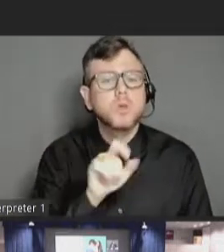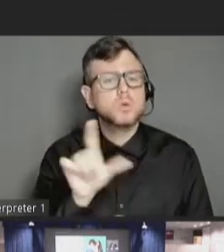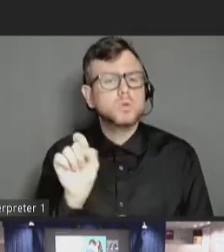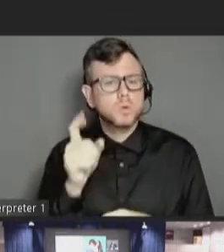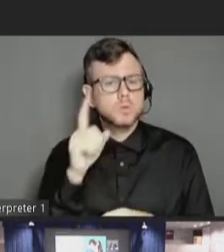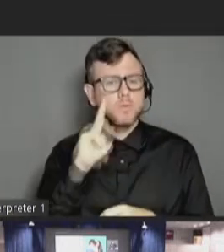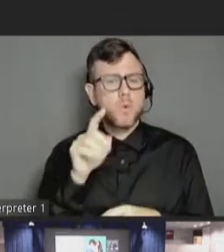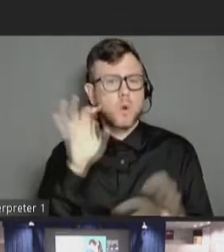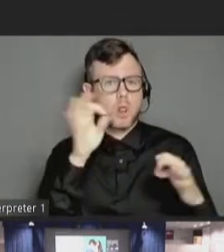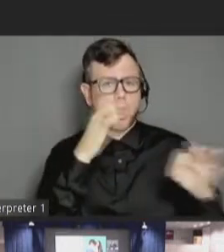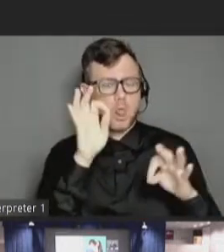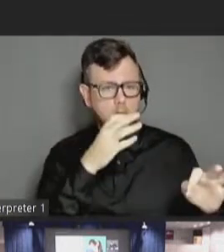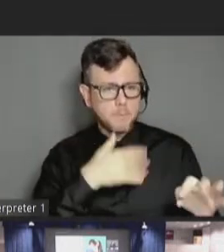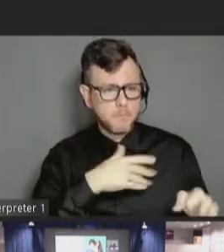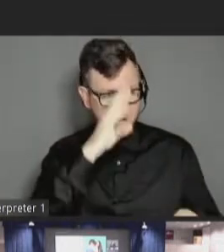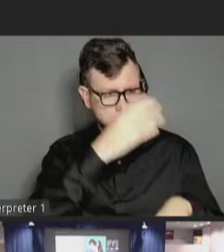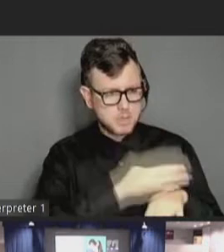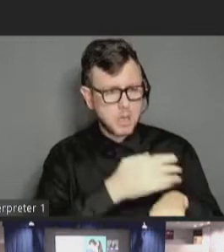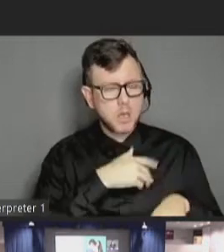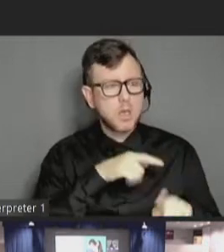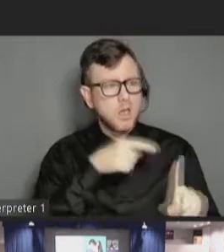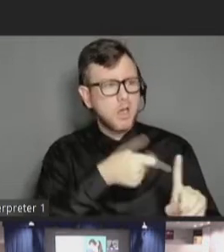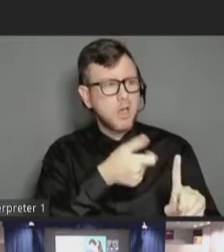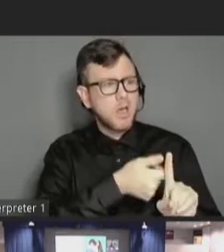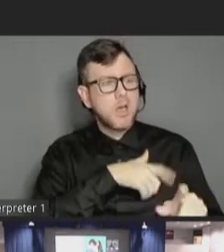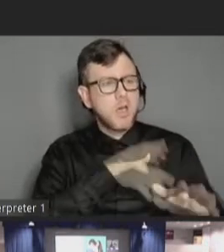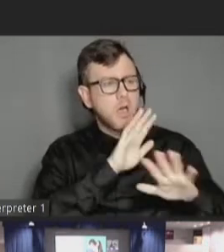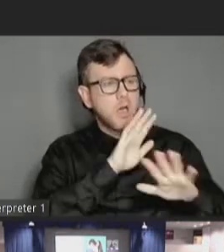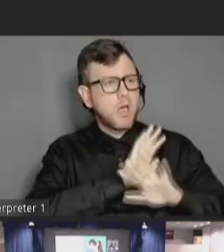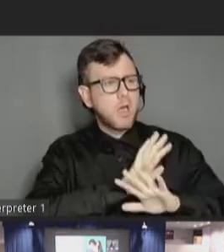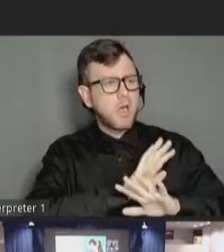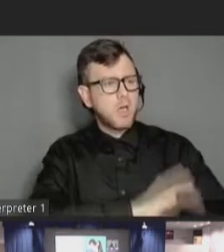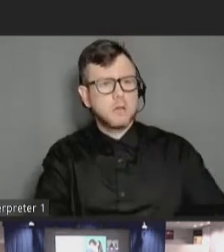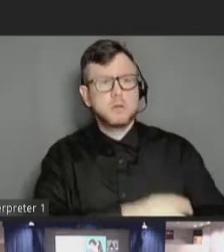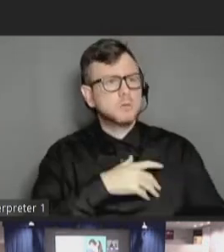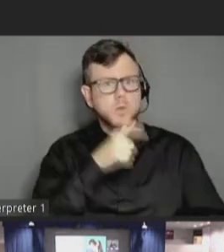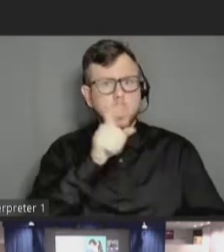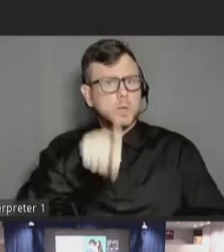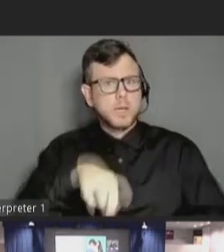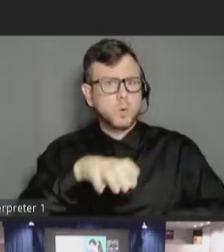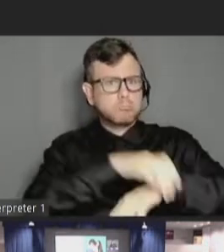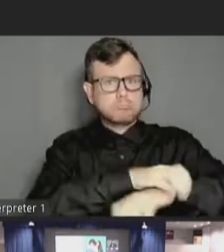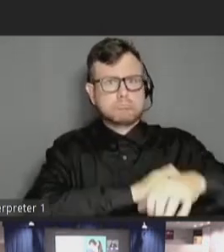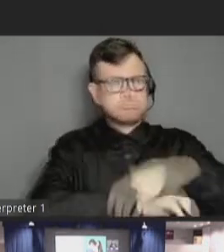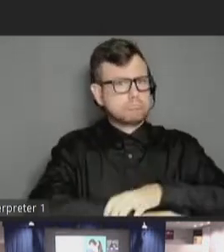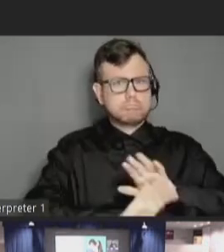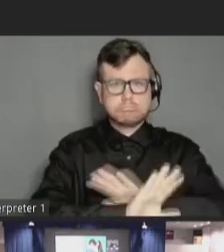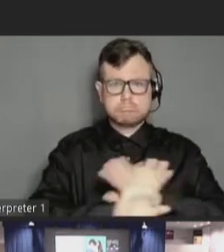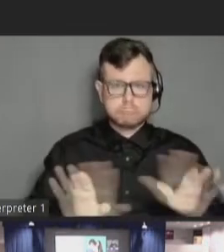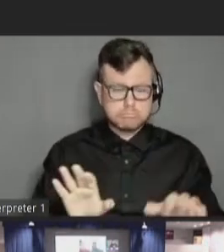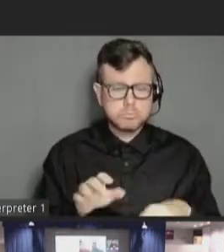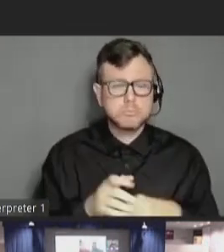son made him comfortable and relaxed. Nobody had to hold him down. Next slide.